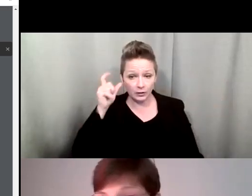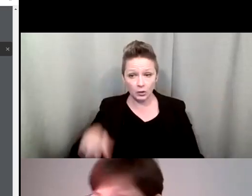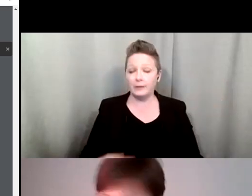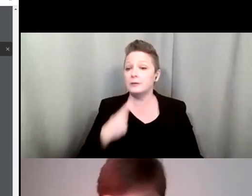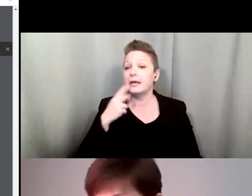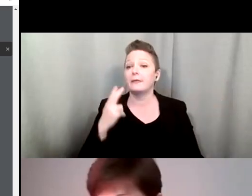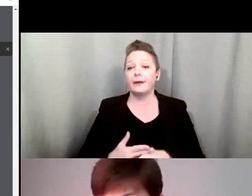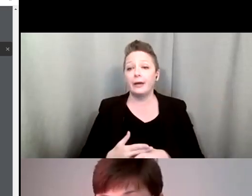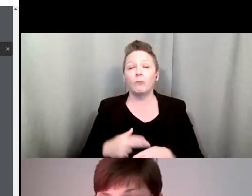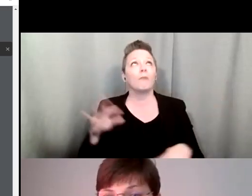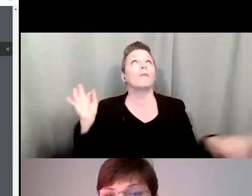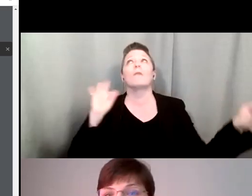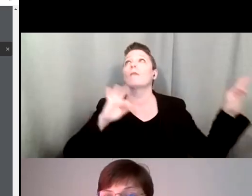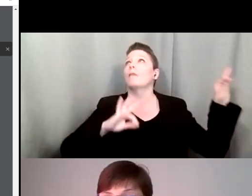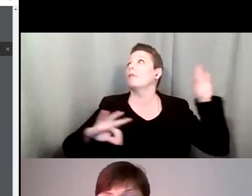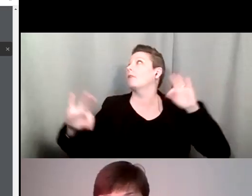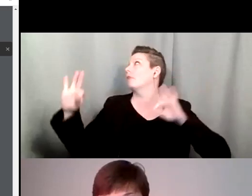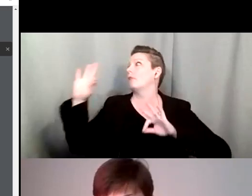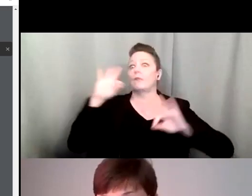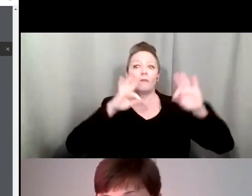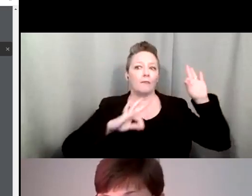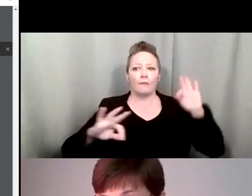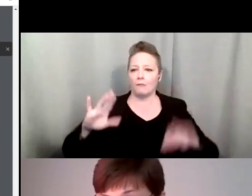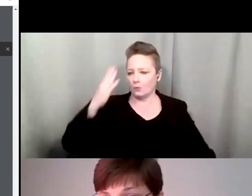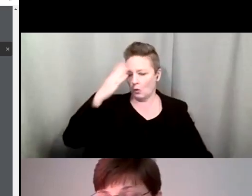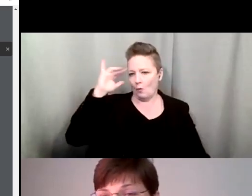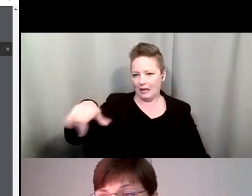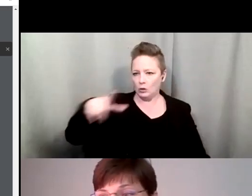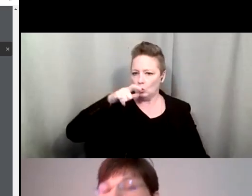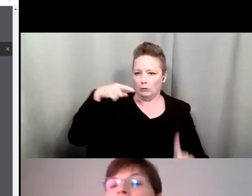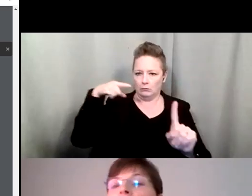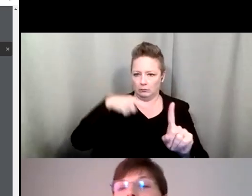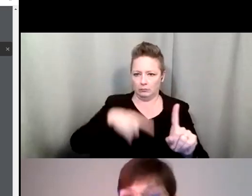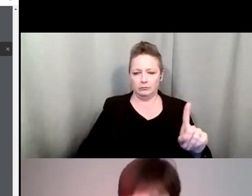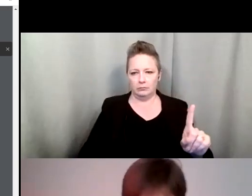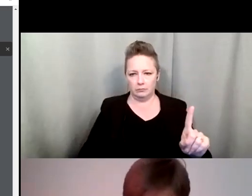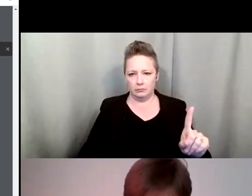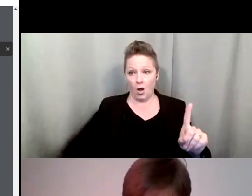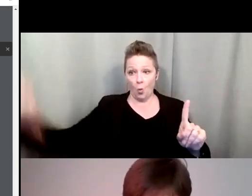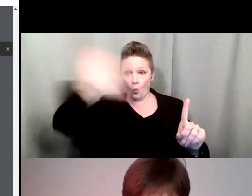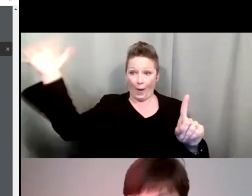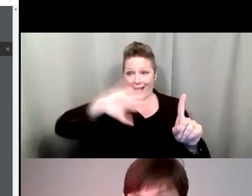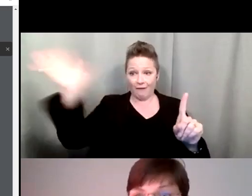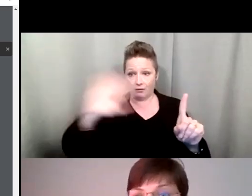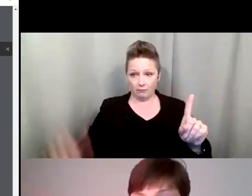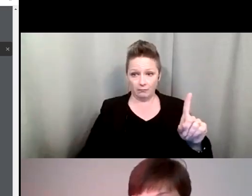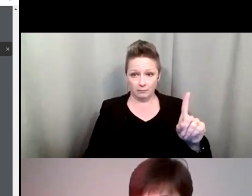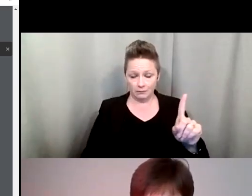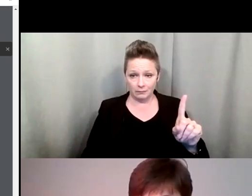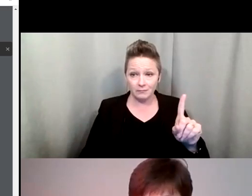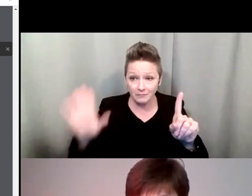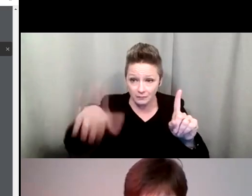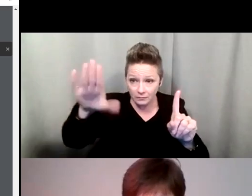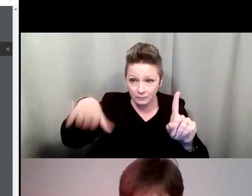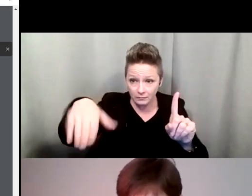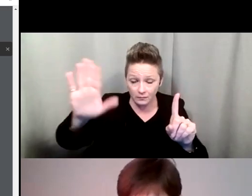someone's name. They're not going to hear you. And you know that's the person you need to get in contact with. Wave. Look at the